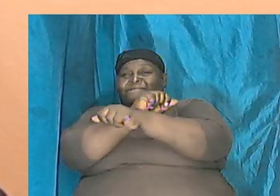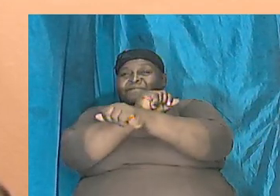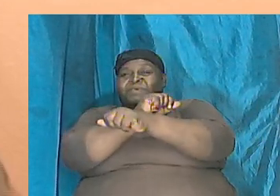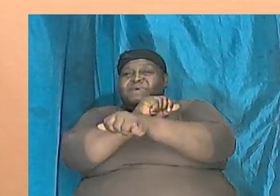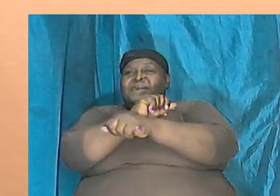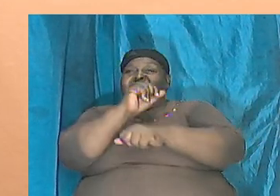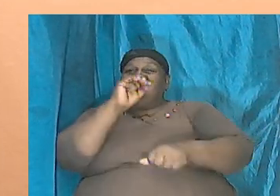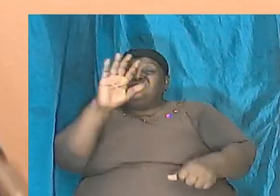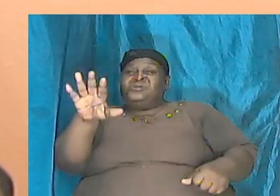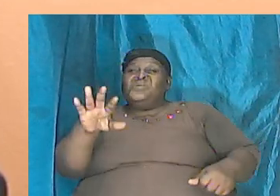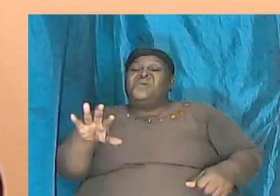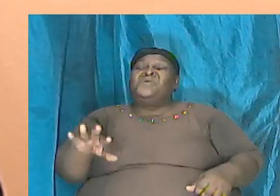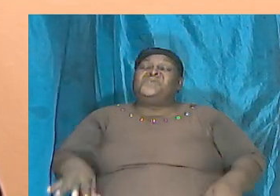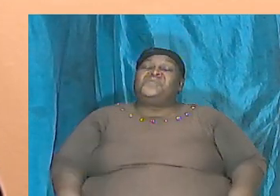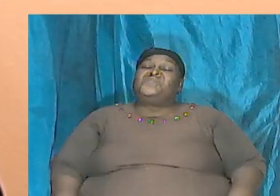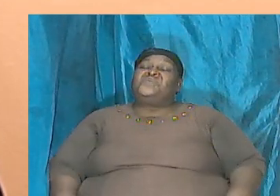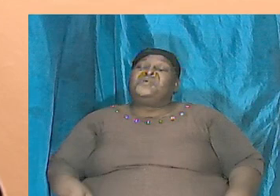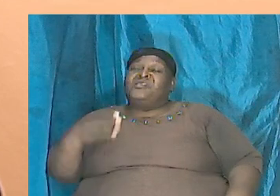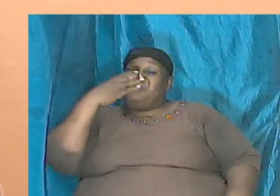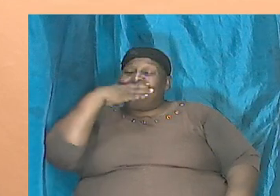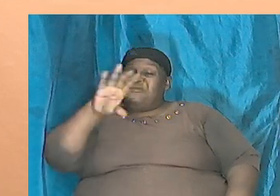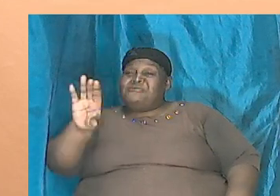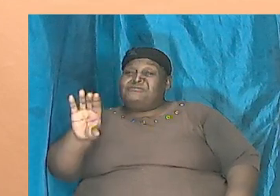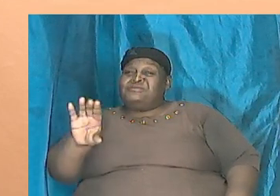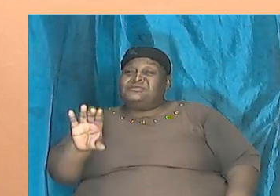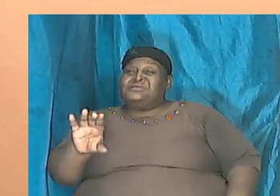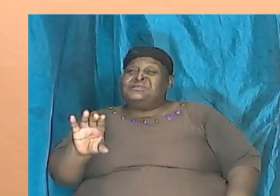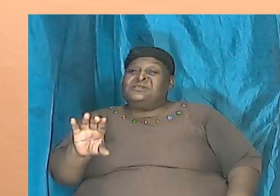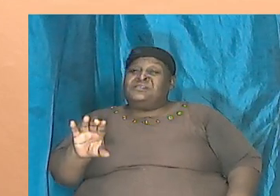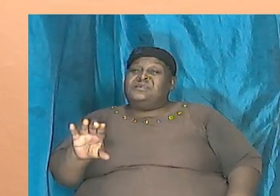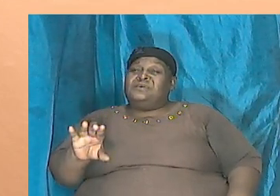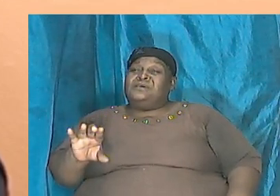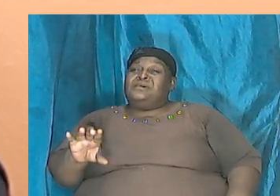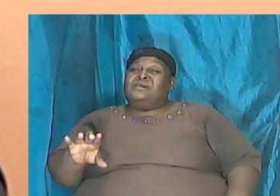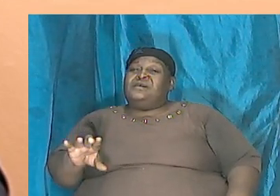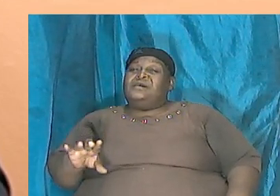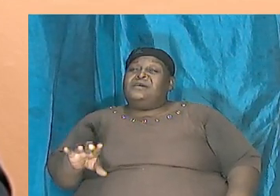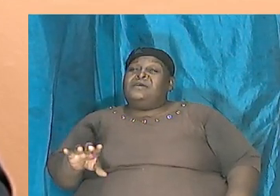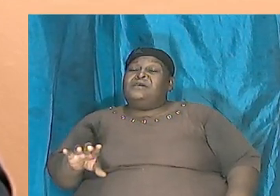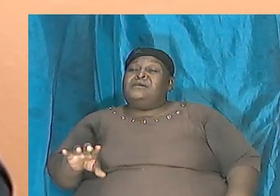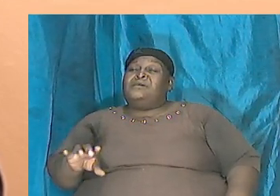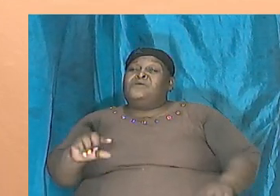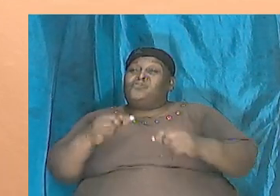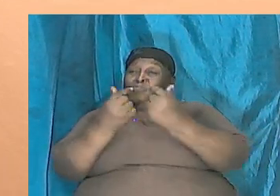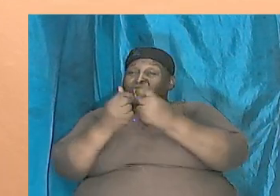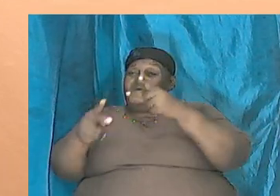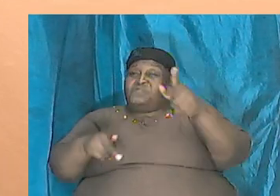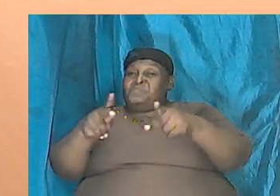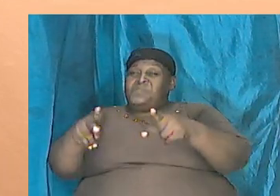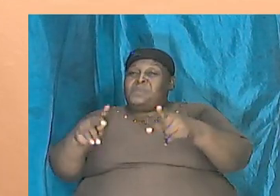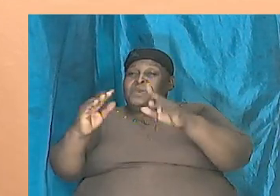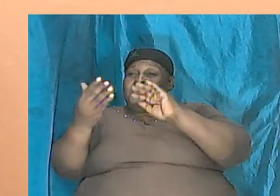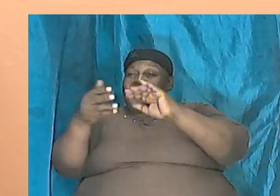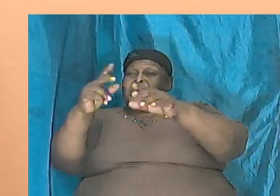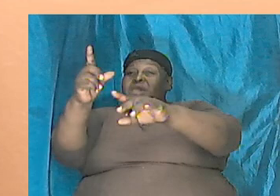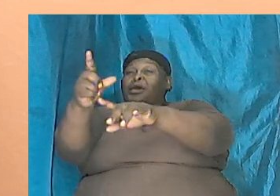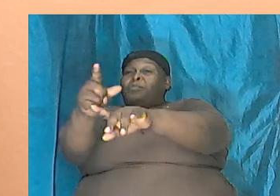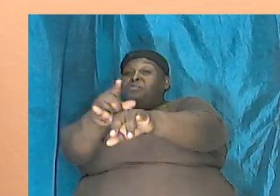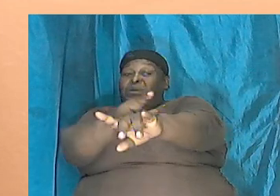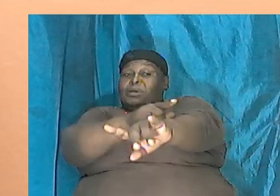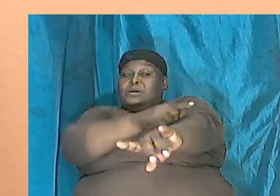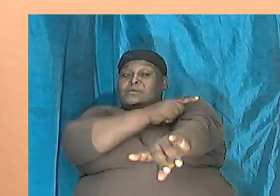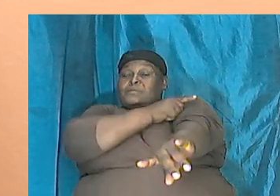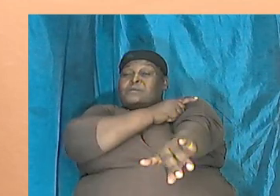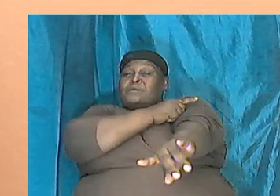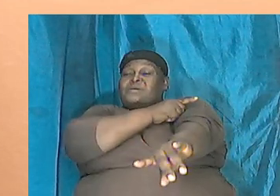as a result of the curse a set of people became black and this curse race